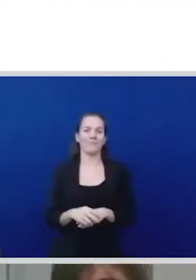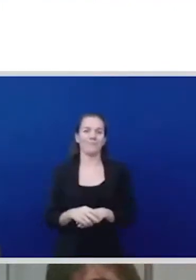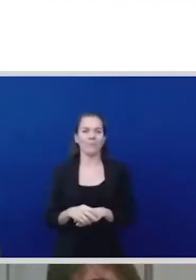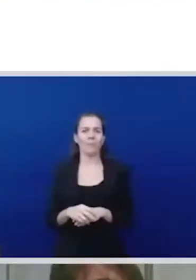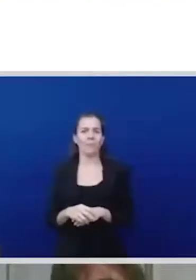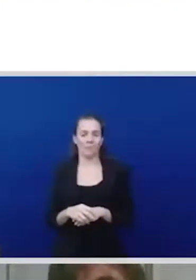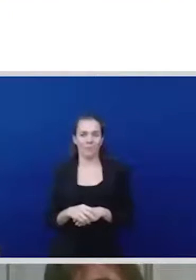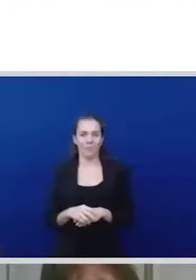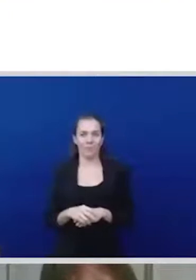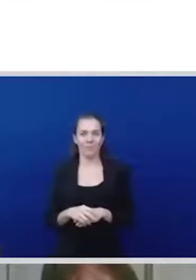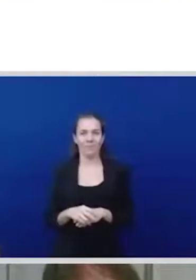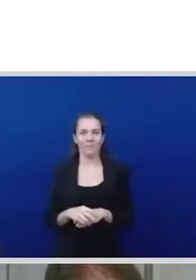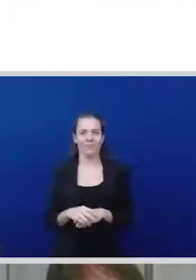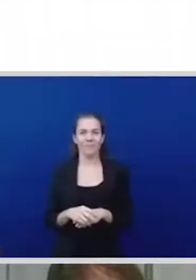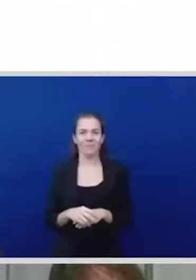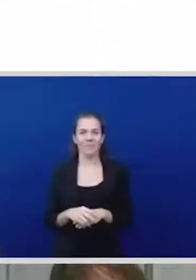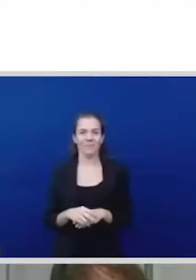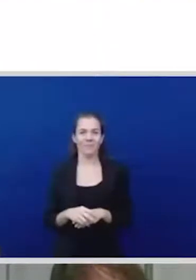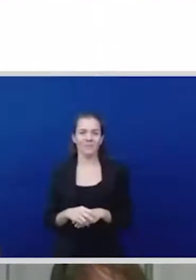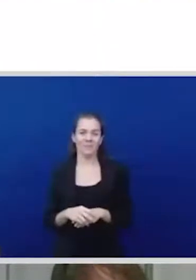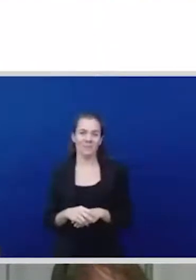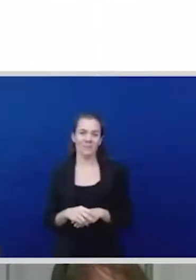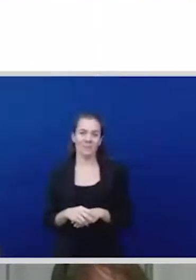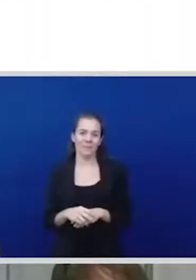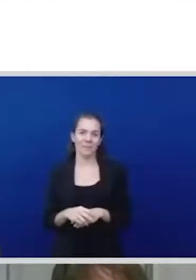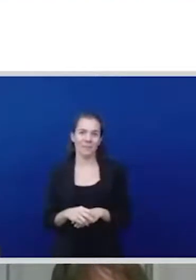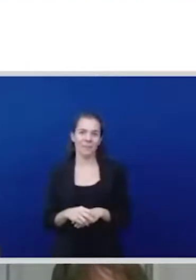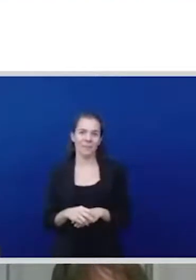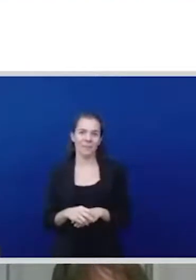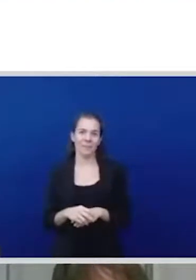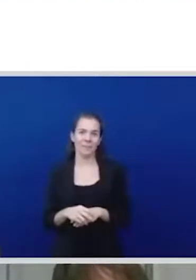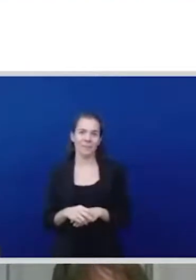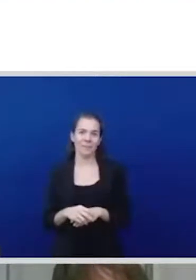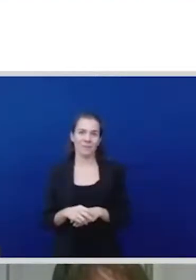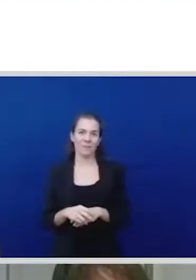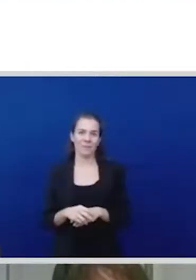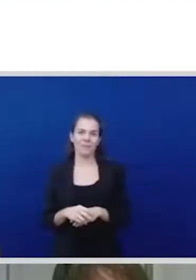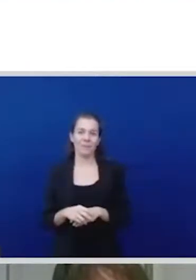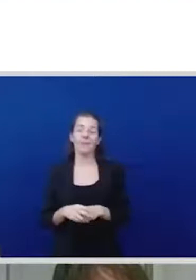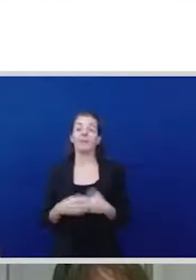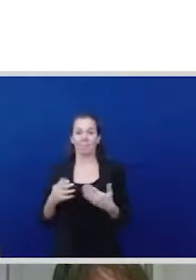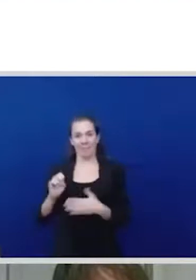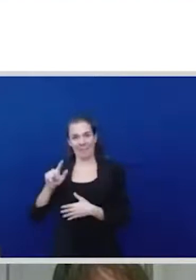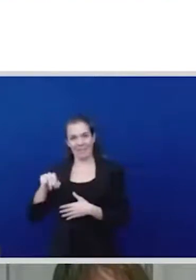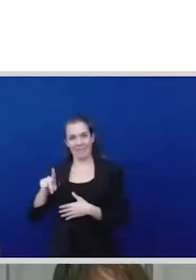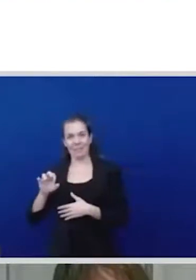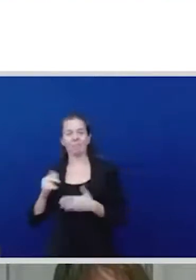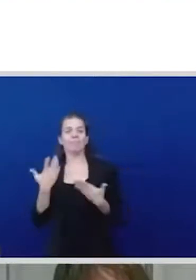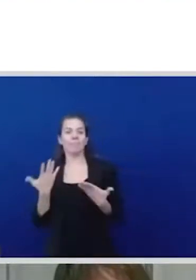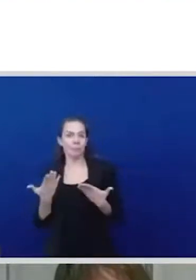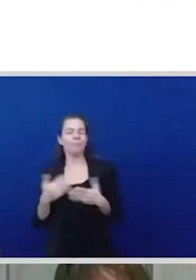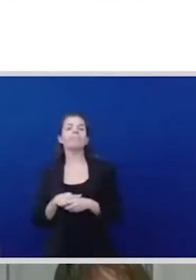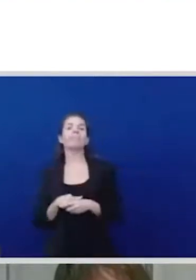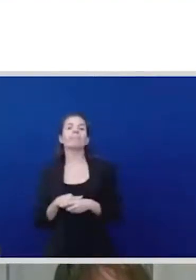by non-indigenous people what's happened is that for example if indigenous women are doing an artwork